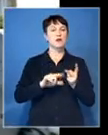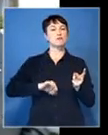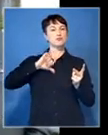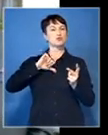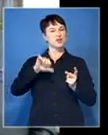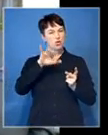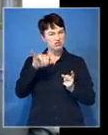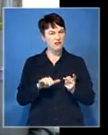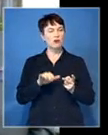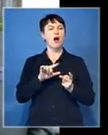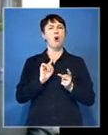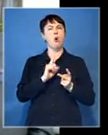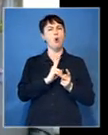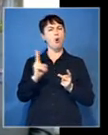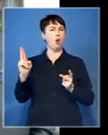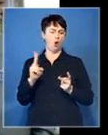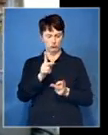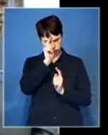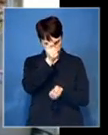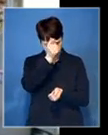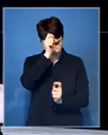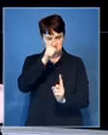memorial service will be announced at a later date.